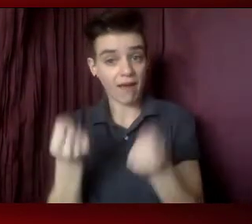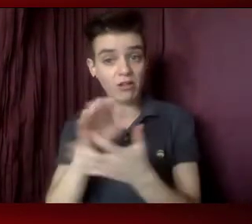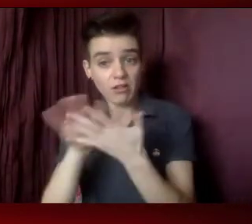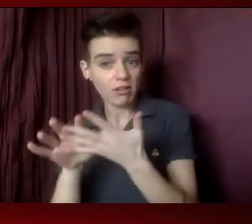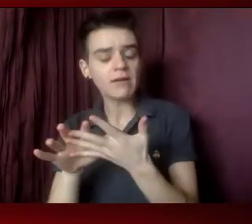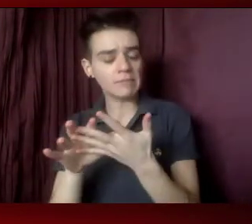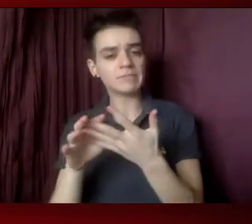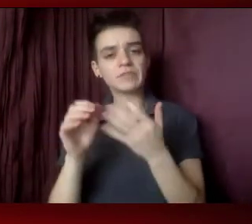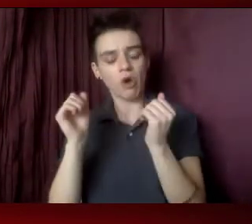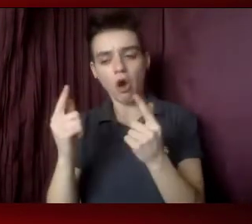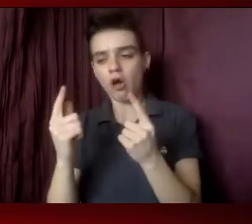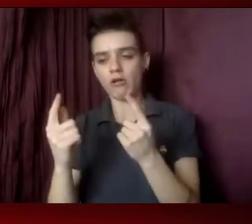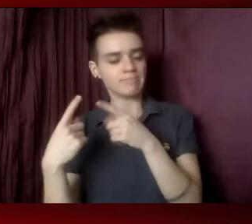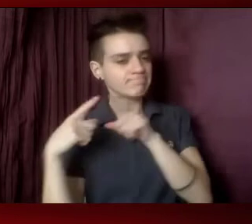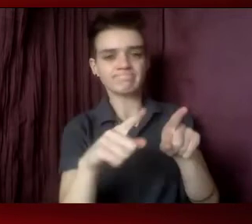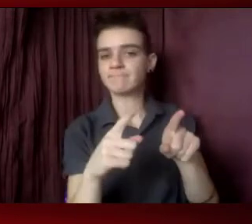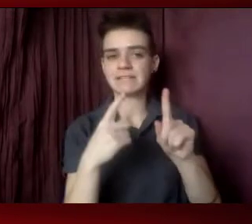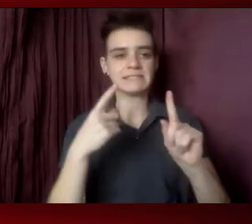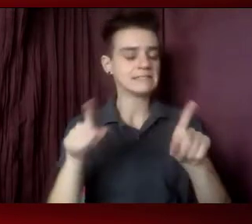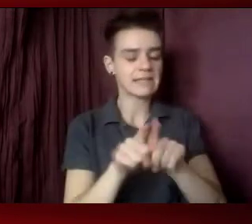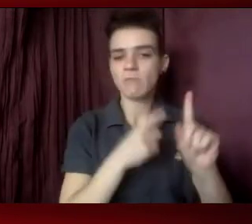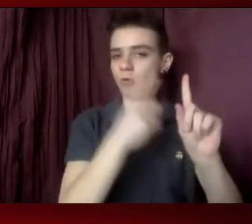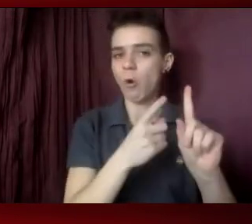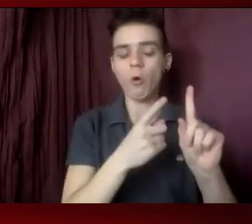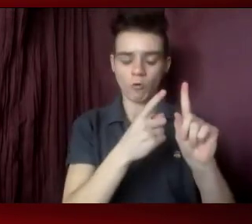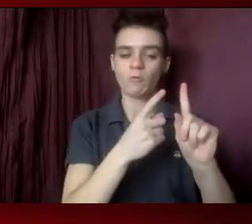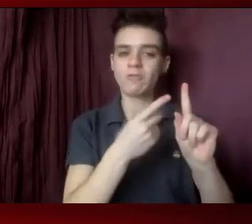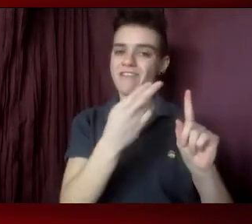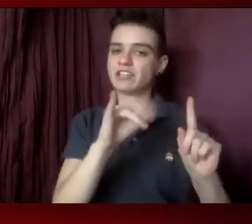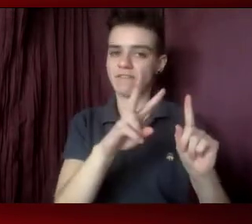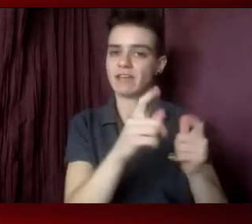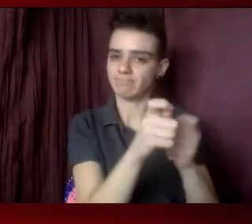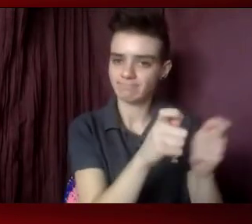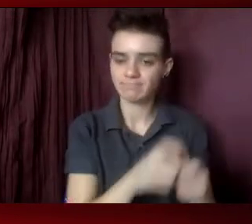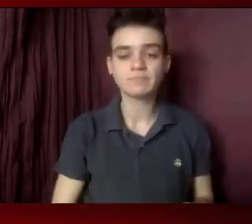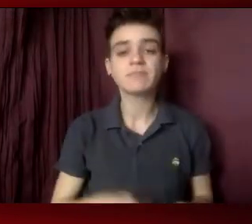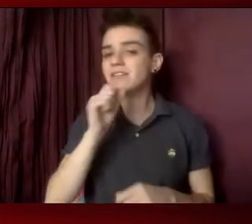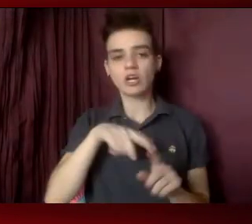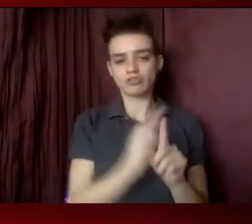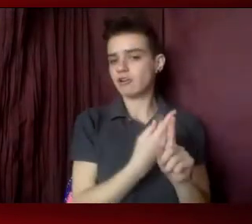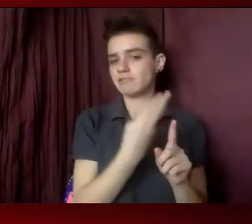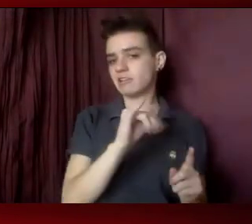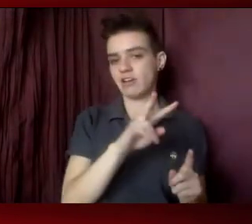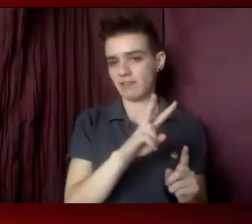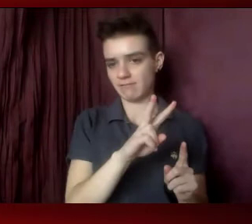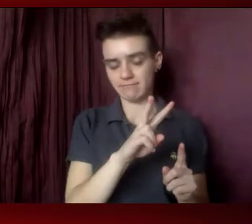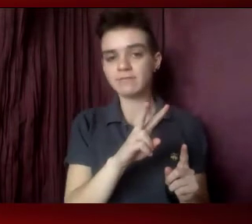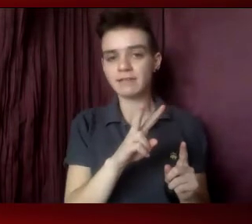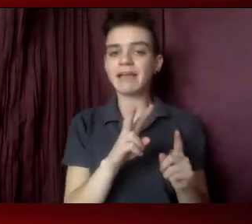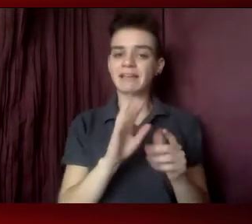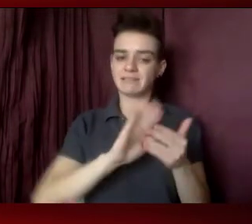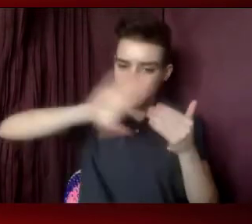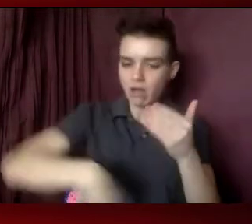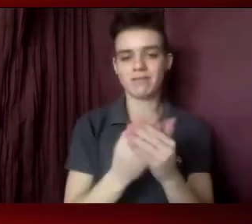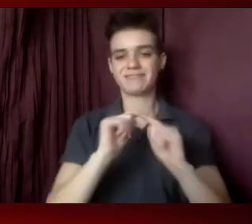purpose of achieving HIV control. And so it's not about it being being a solo HIV show. It's really about that team